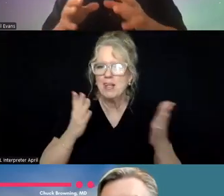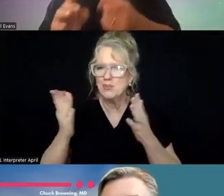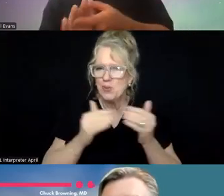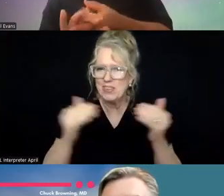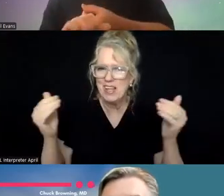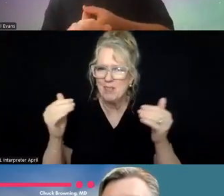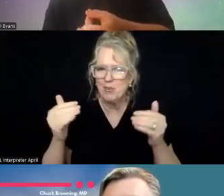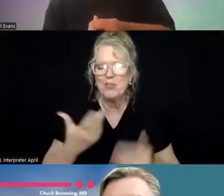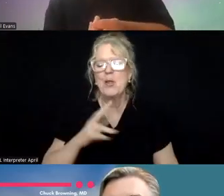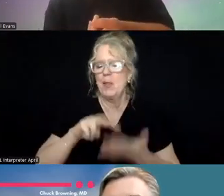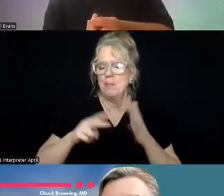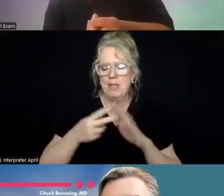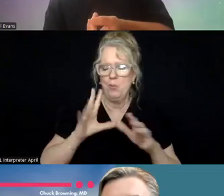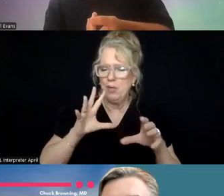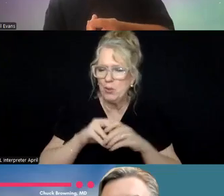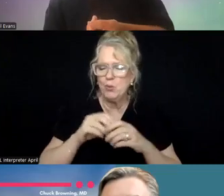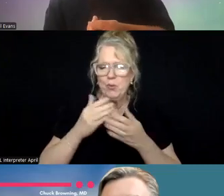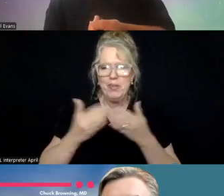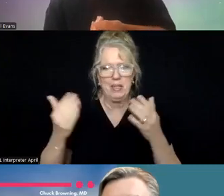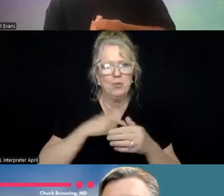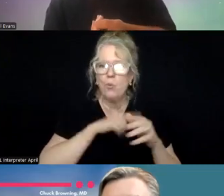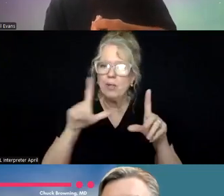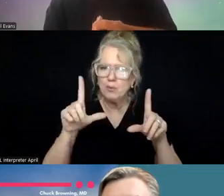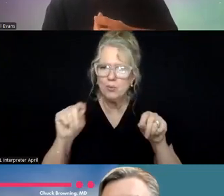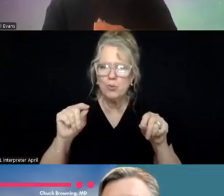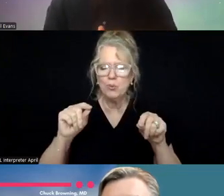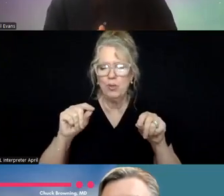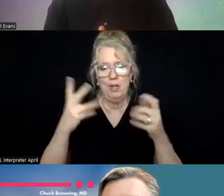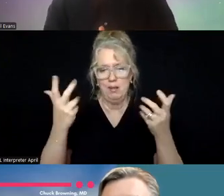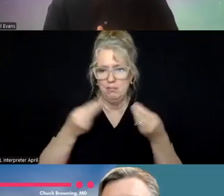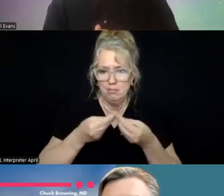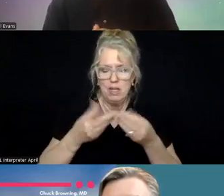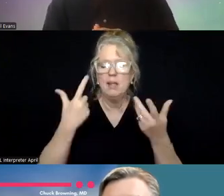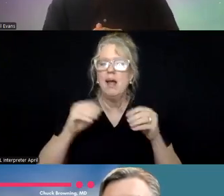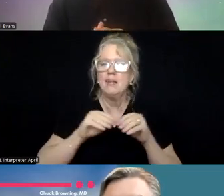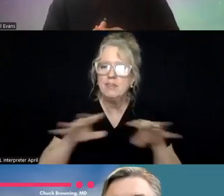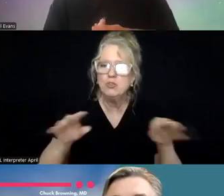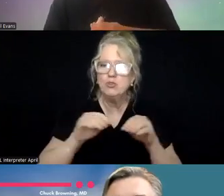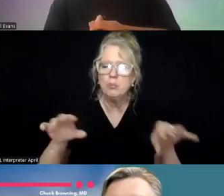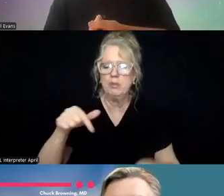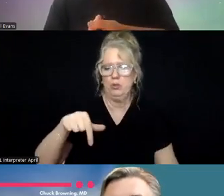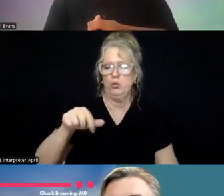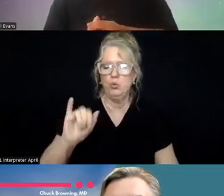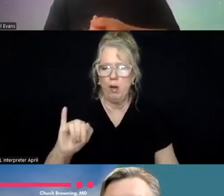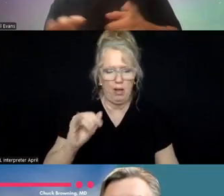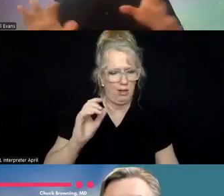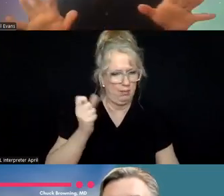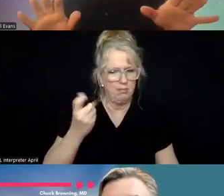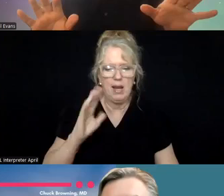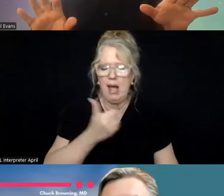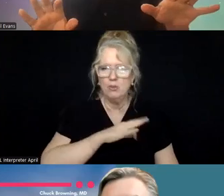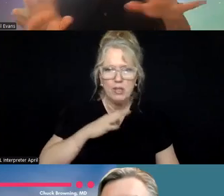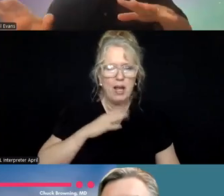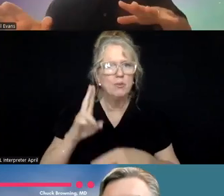So that would include things like, uh, we do a lot of, a lot of distributed QI. A lot of our staff are doing QI,